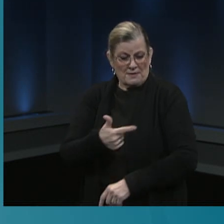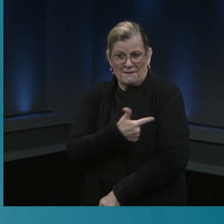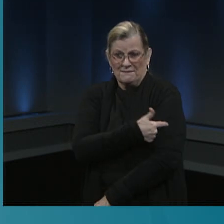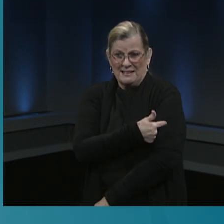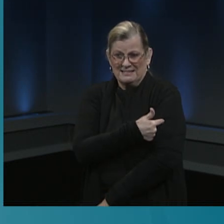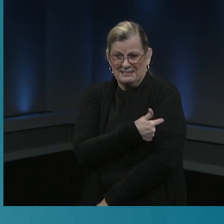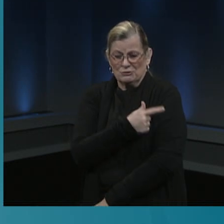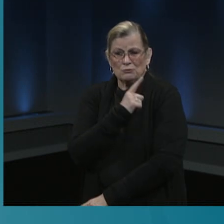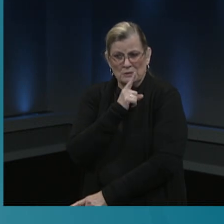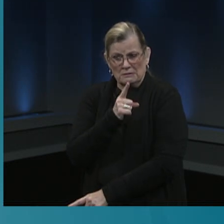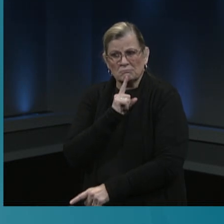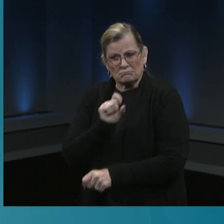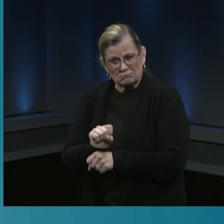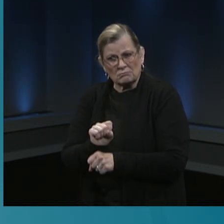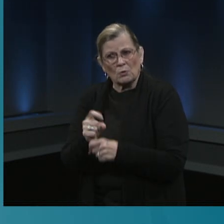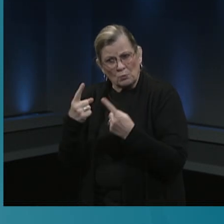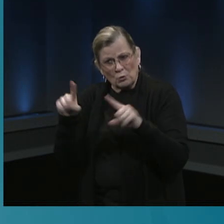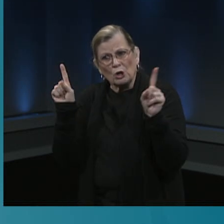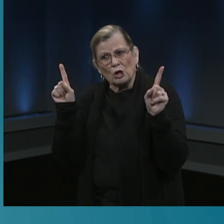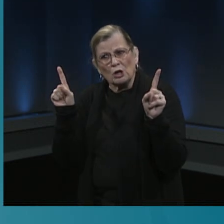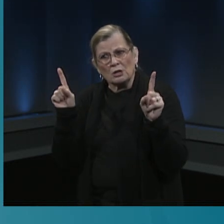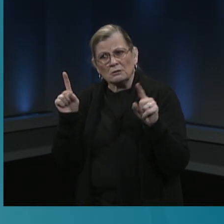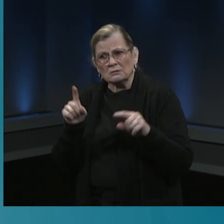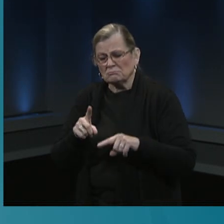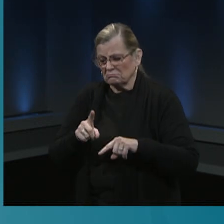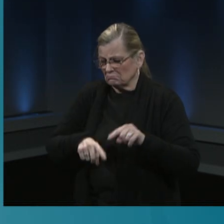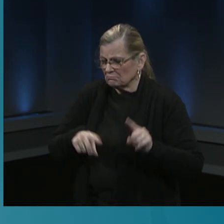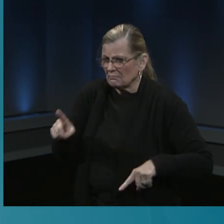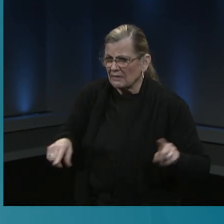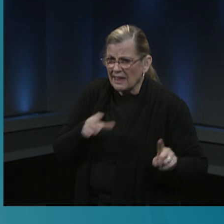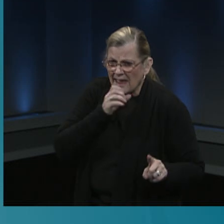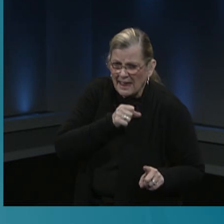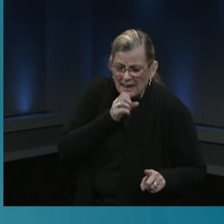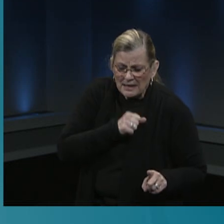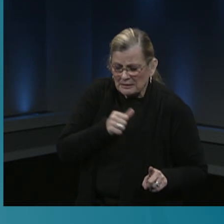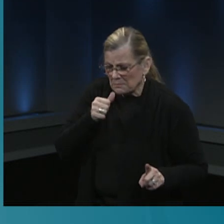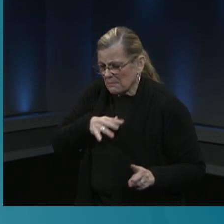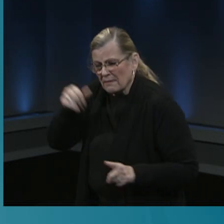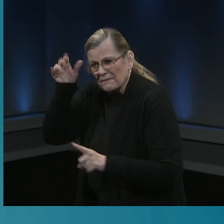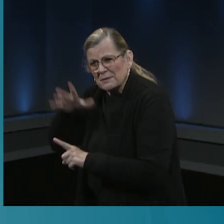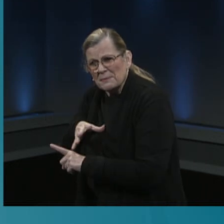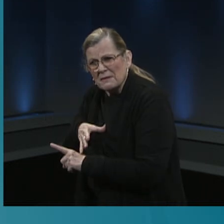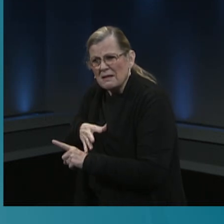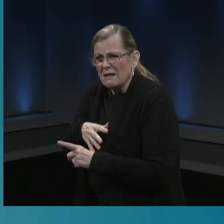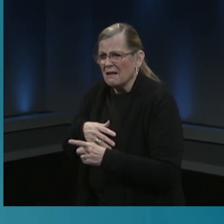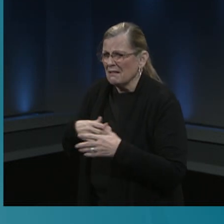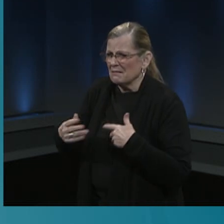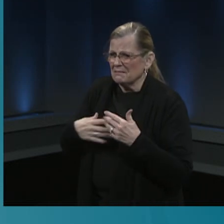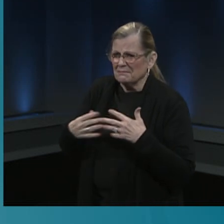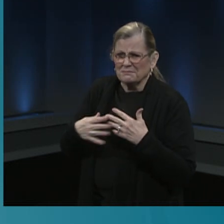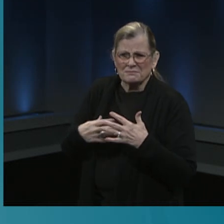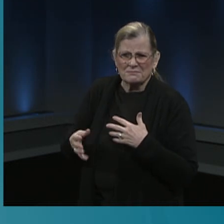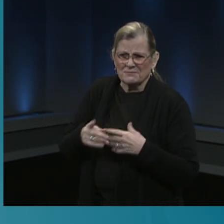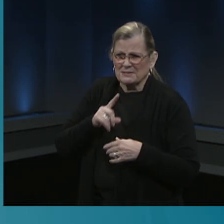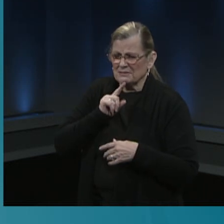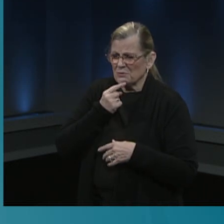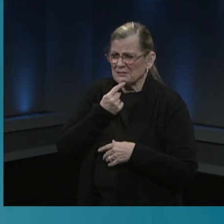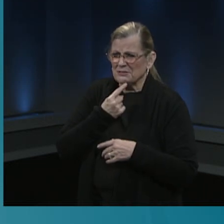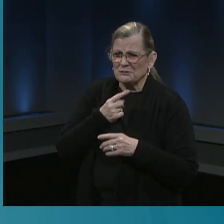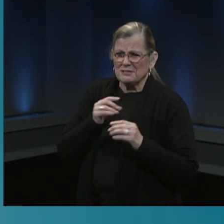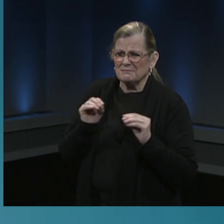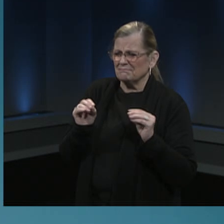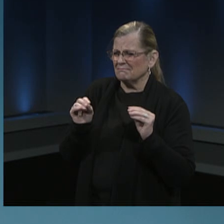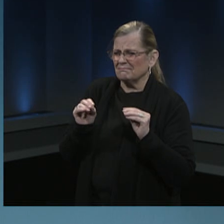all age, gender, and racial and ethnic groups. And no serious safety concerns were found with